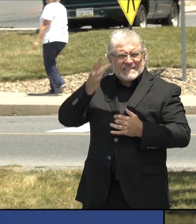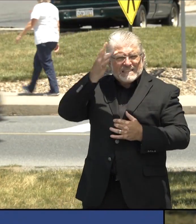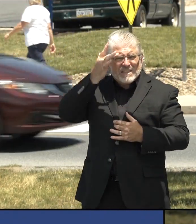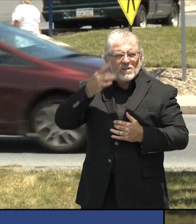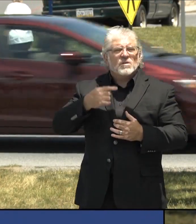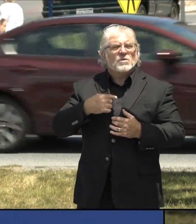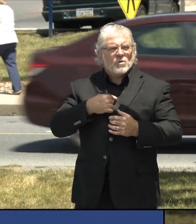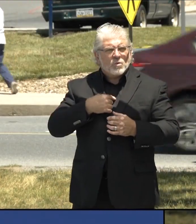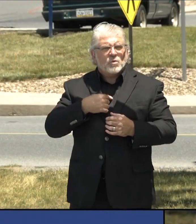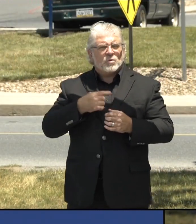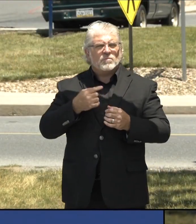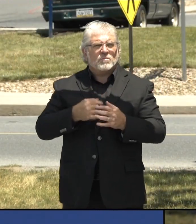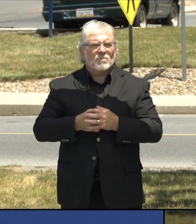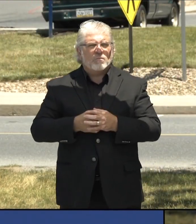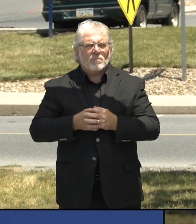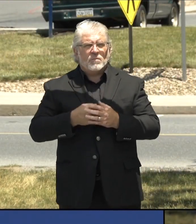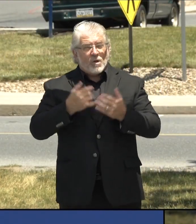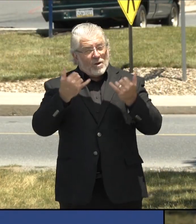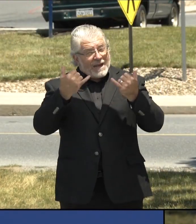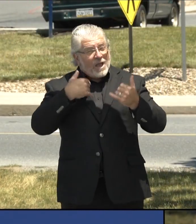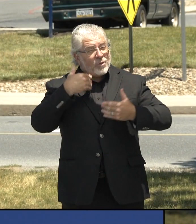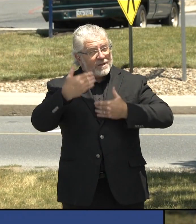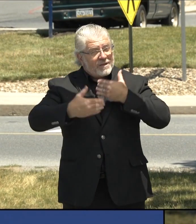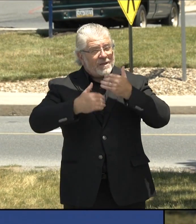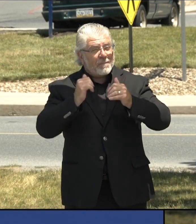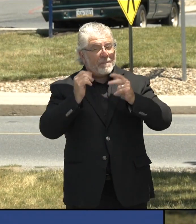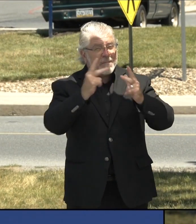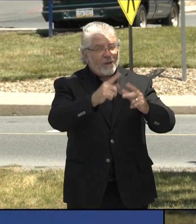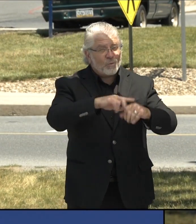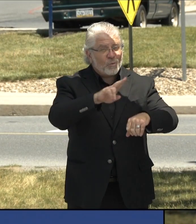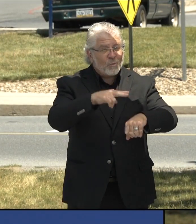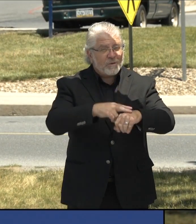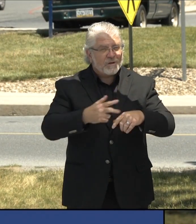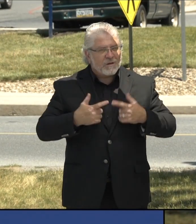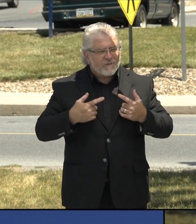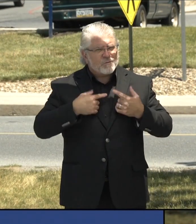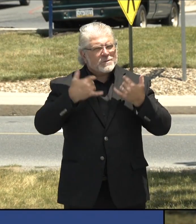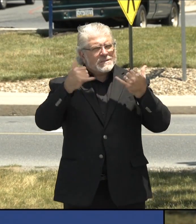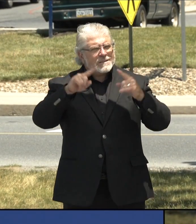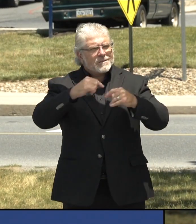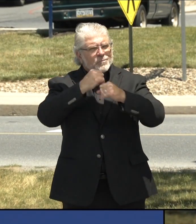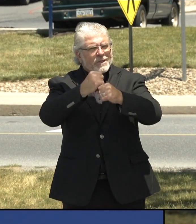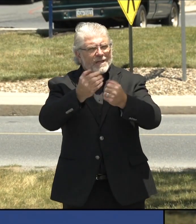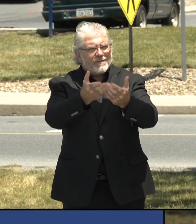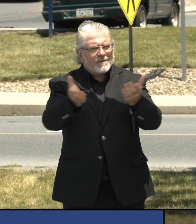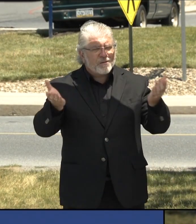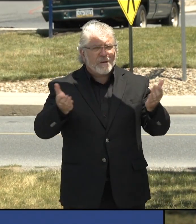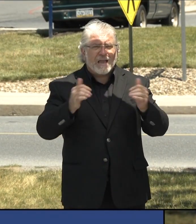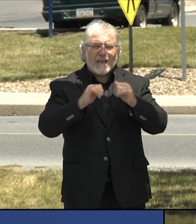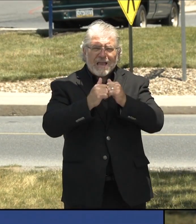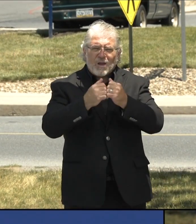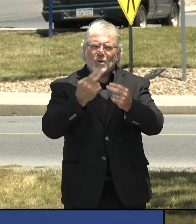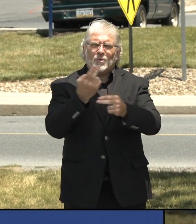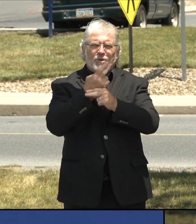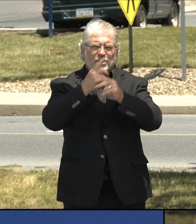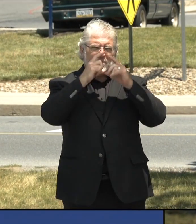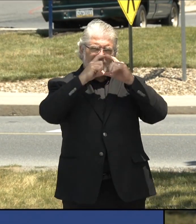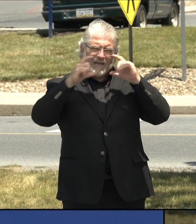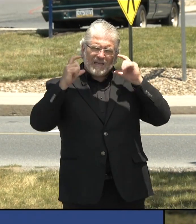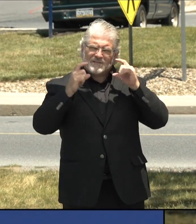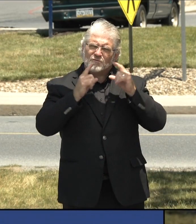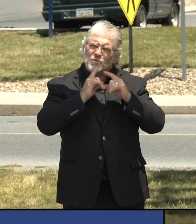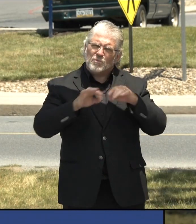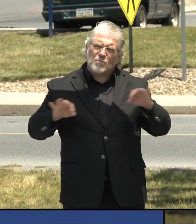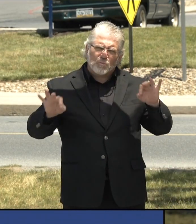The evidence supporting the effectiveness of mask wearing grows every day. Studies point to their ability to slow the spread of the disease and actually